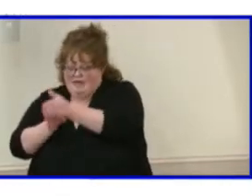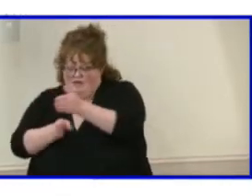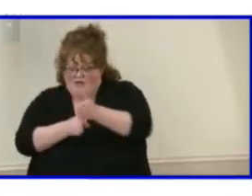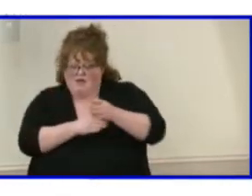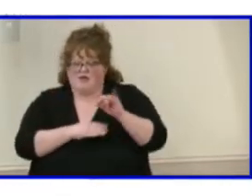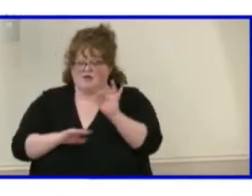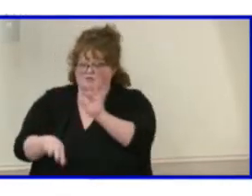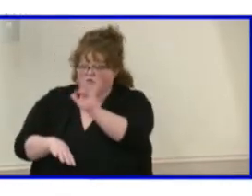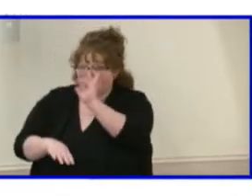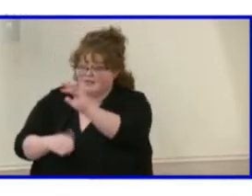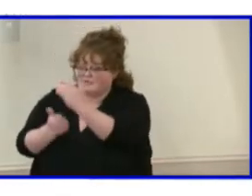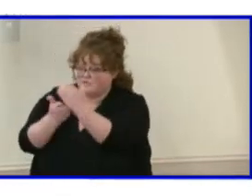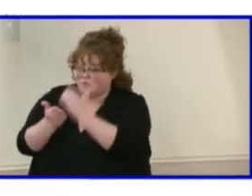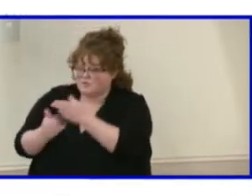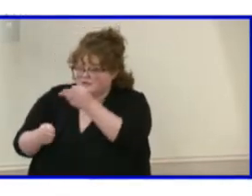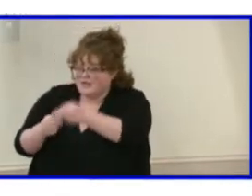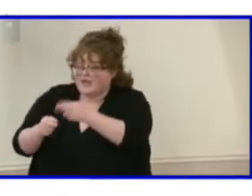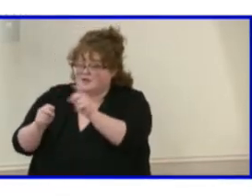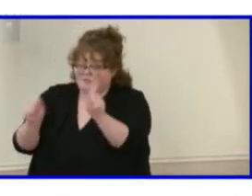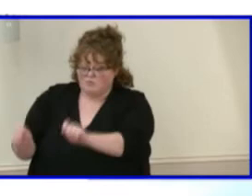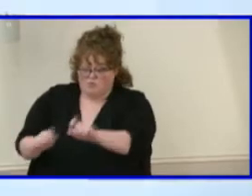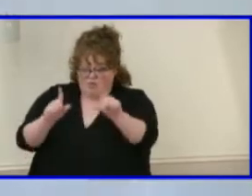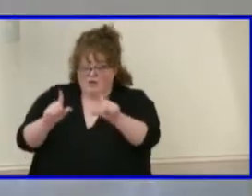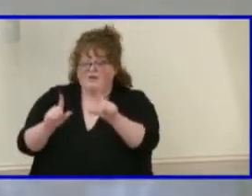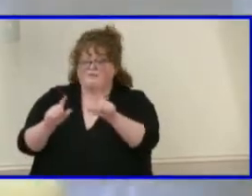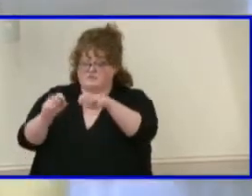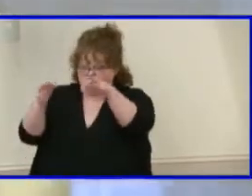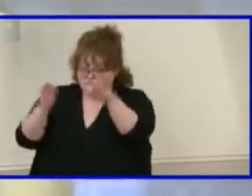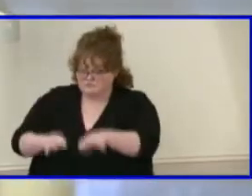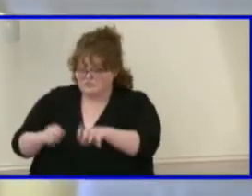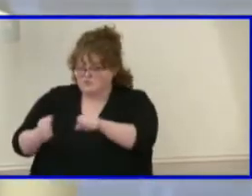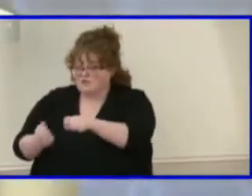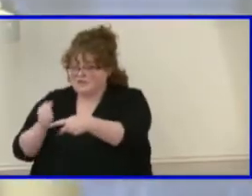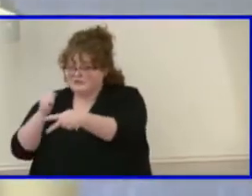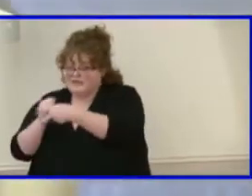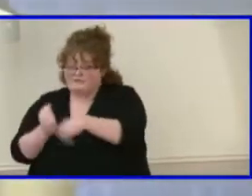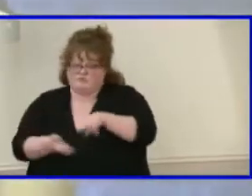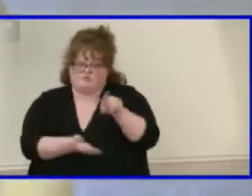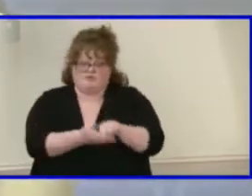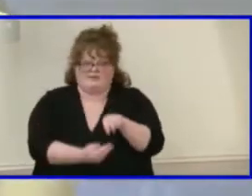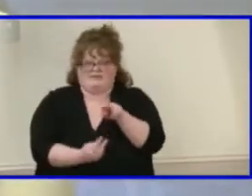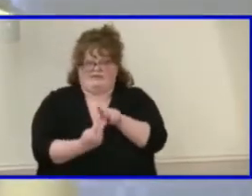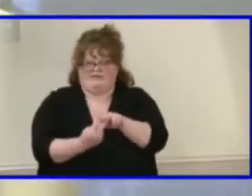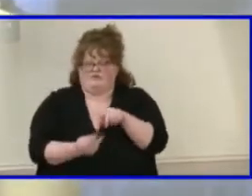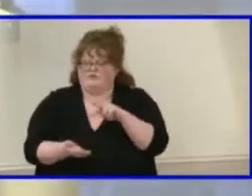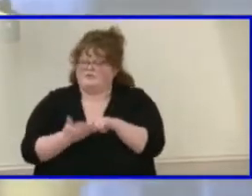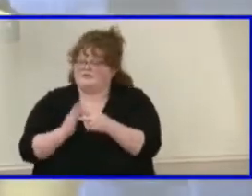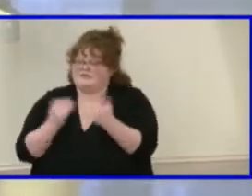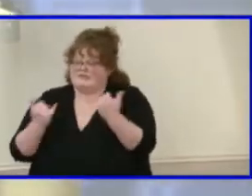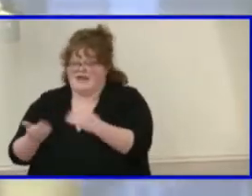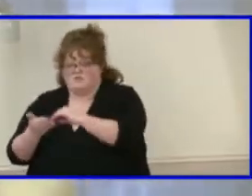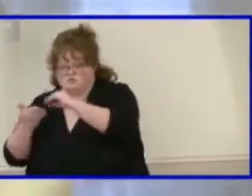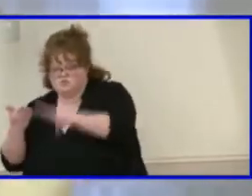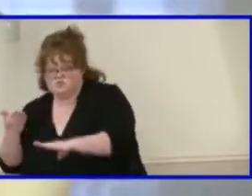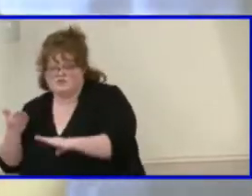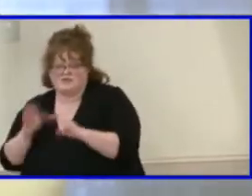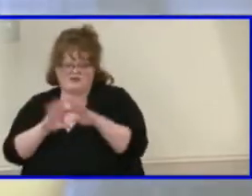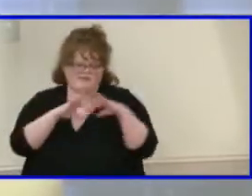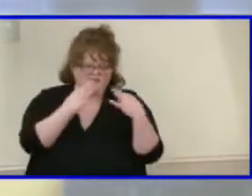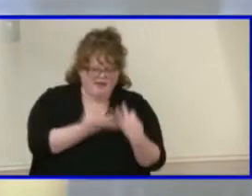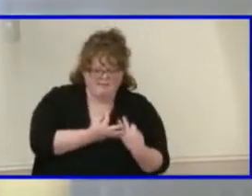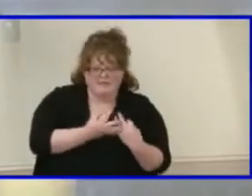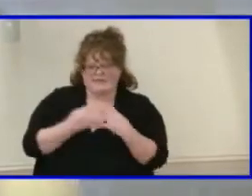full course description that can be saved or printed. The Planning Guide enhances the collaboration between students, families,